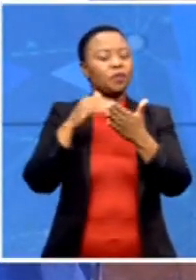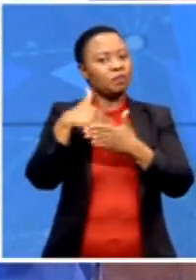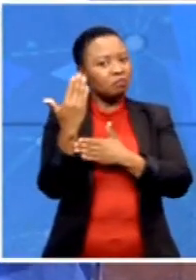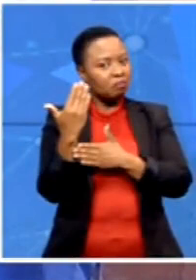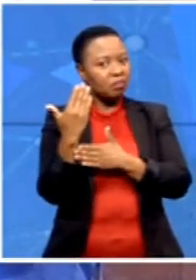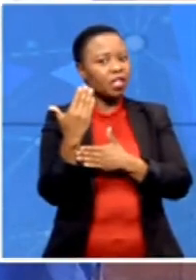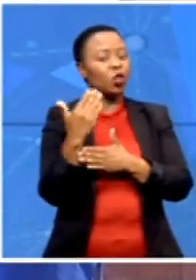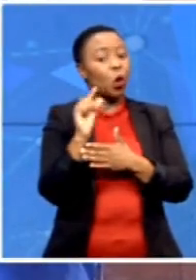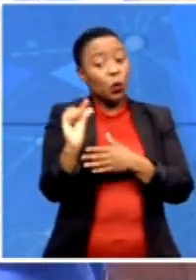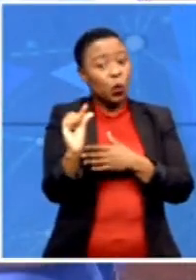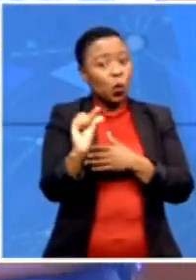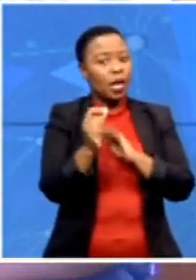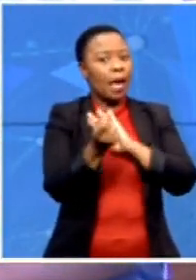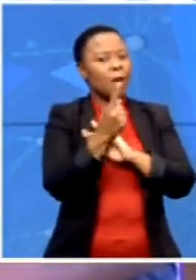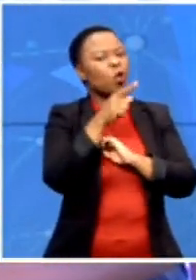it?